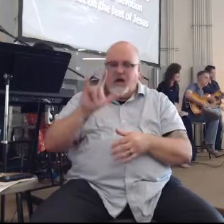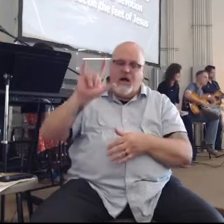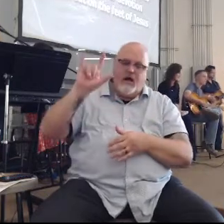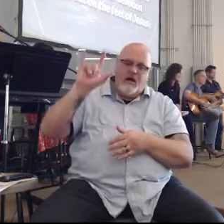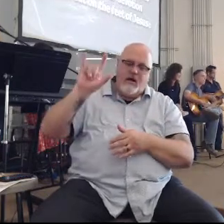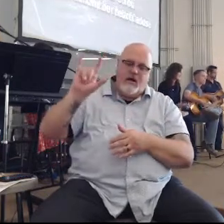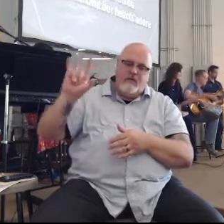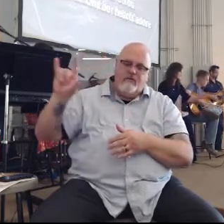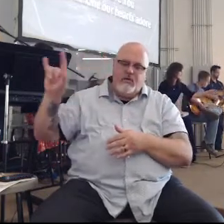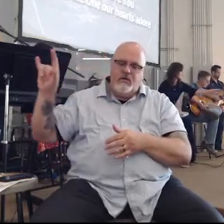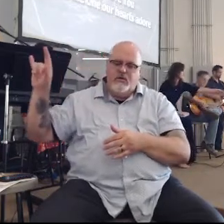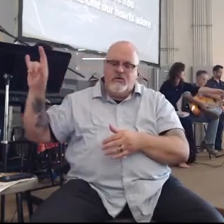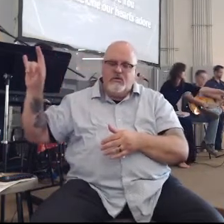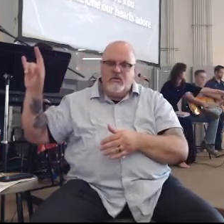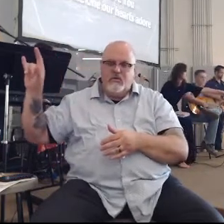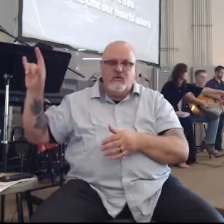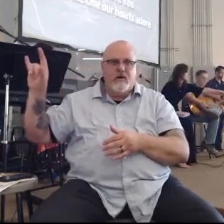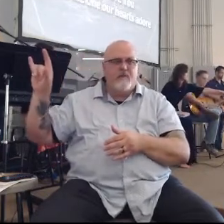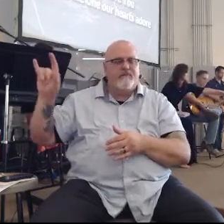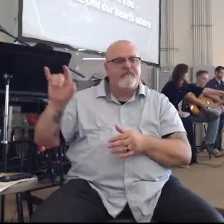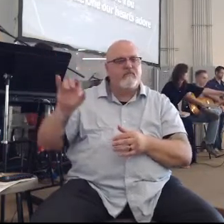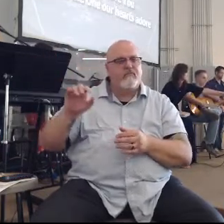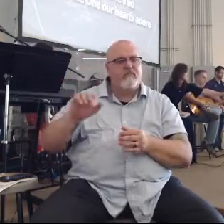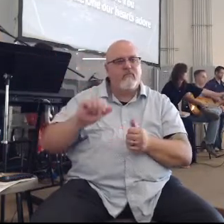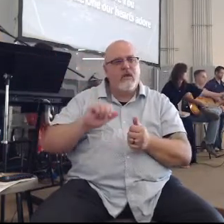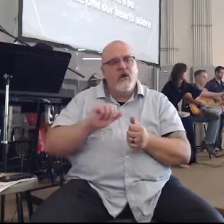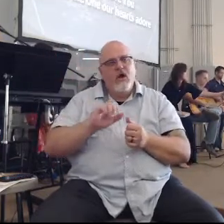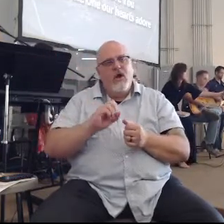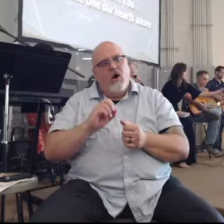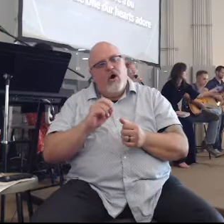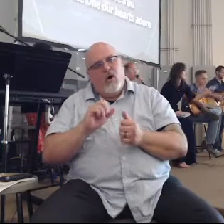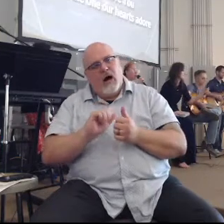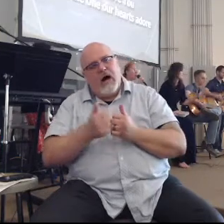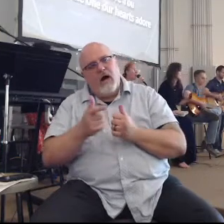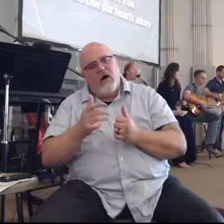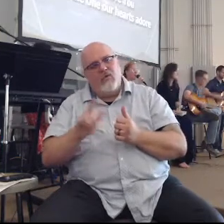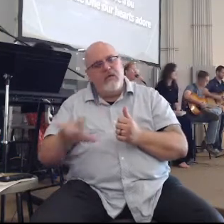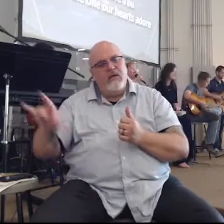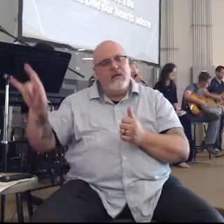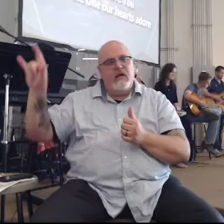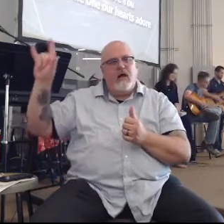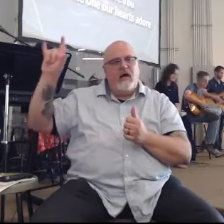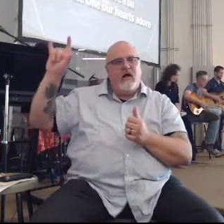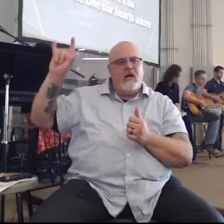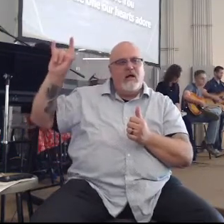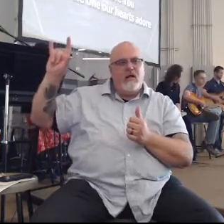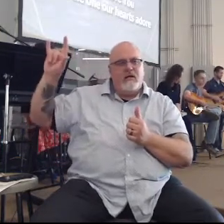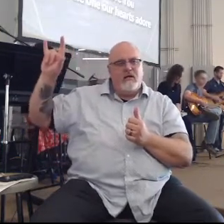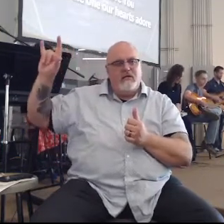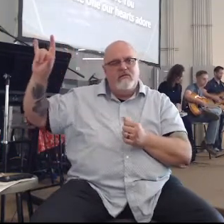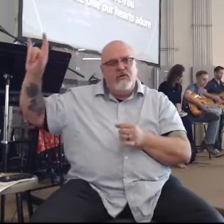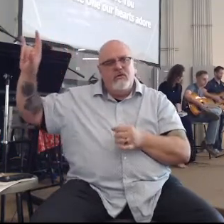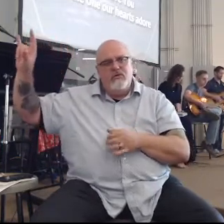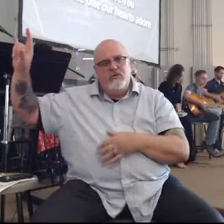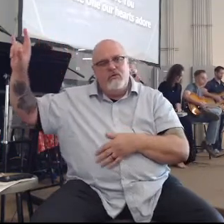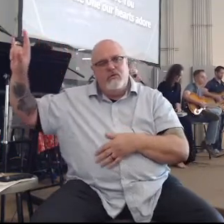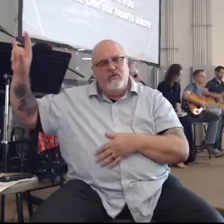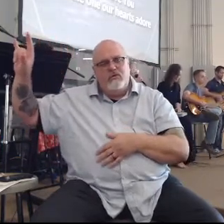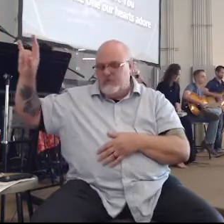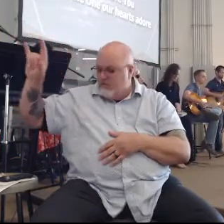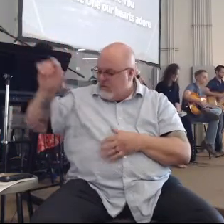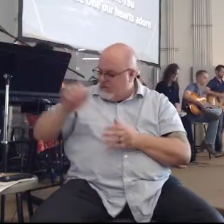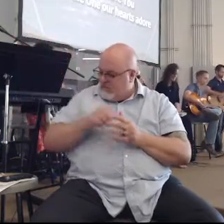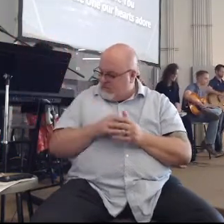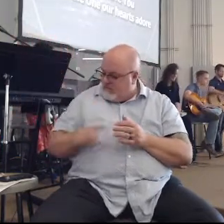love you Oh, how we love you